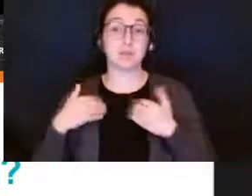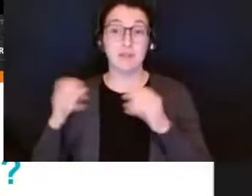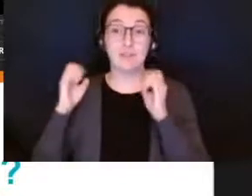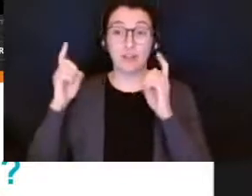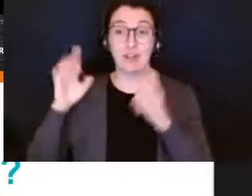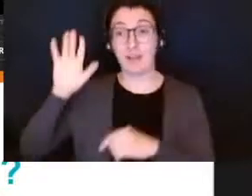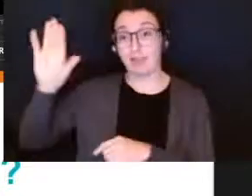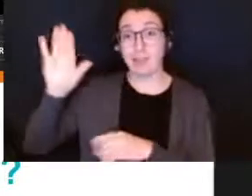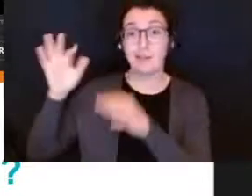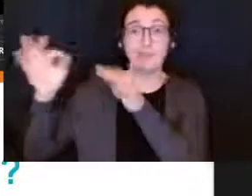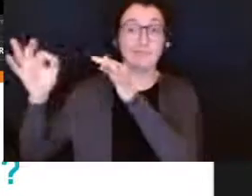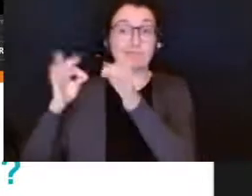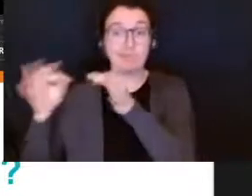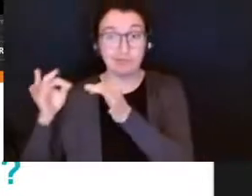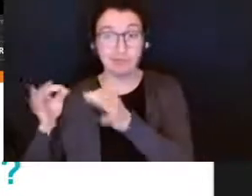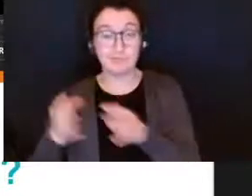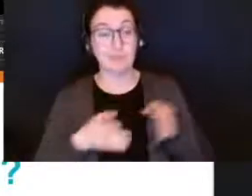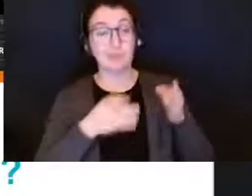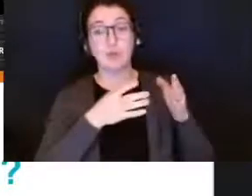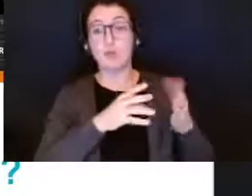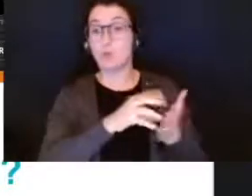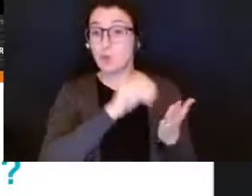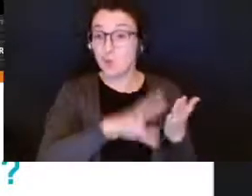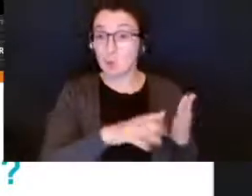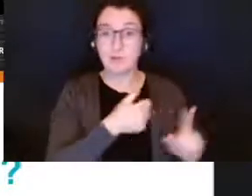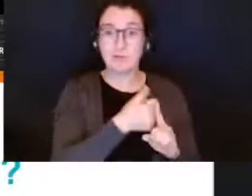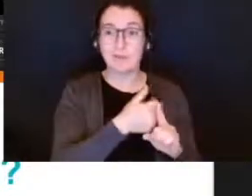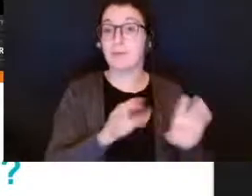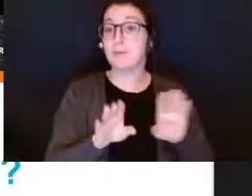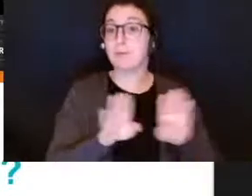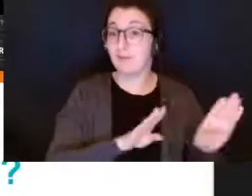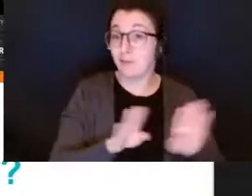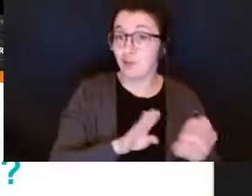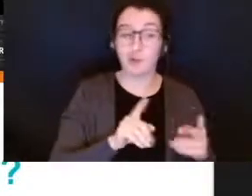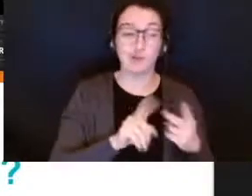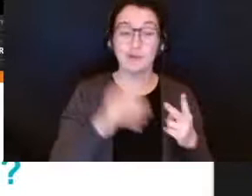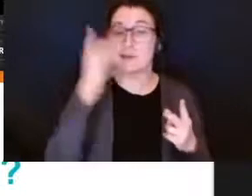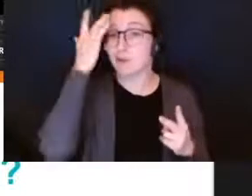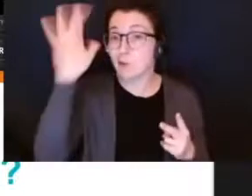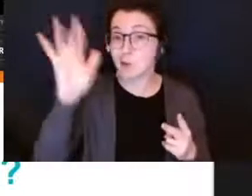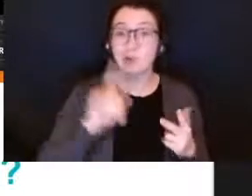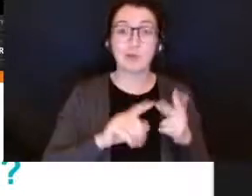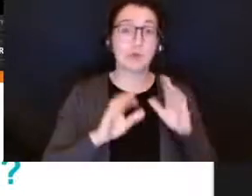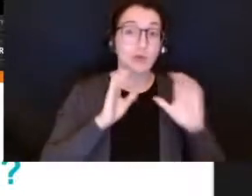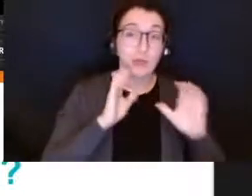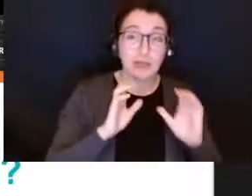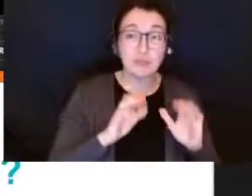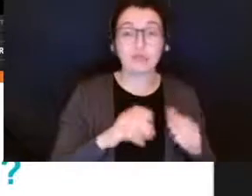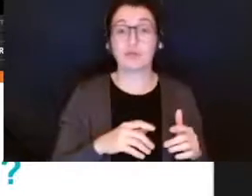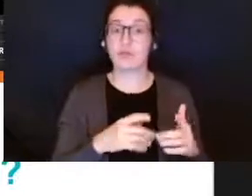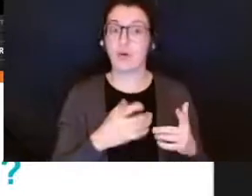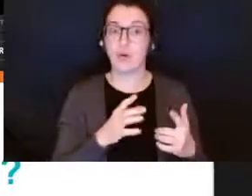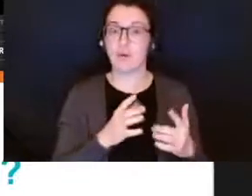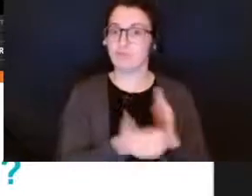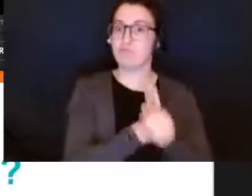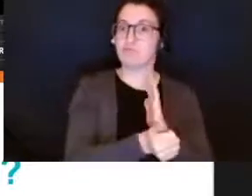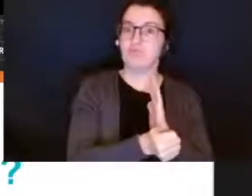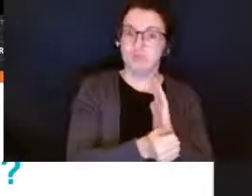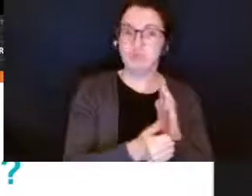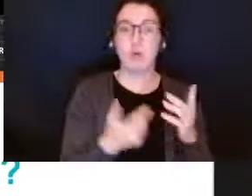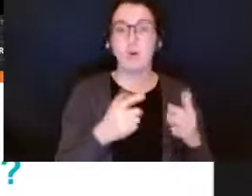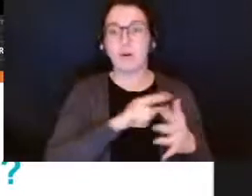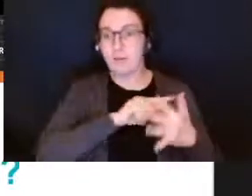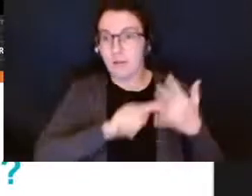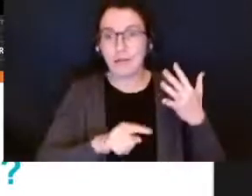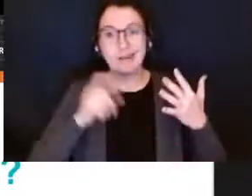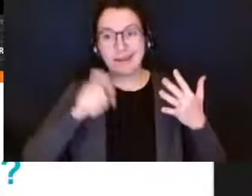has a who has significant behavioral communication code intellectual including gifted physical or multiple needs such